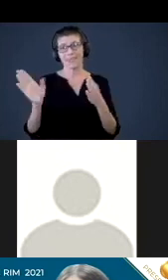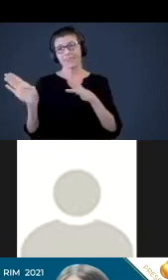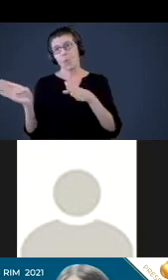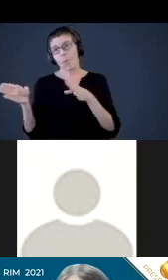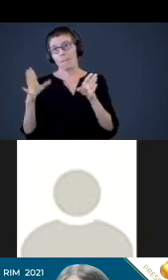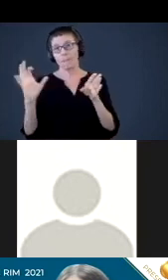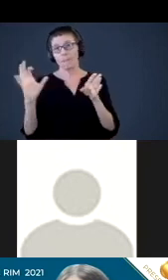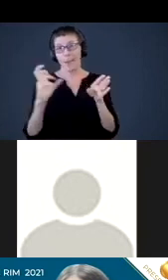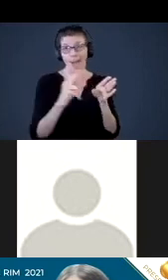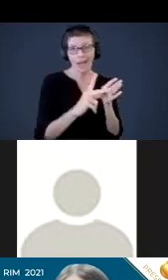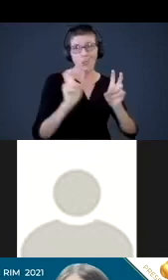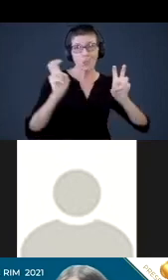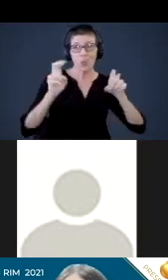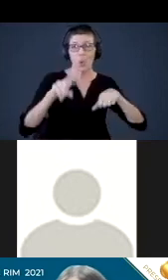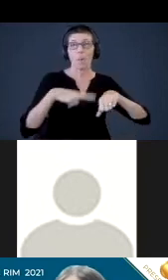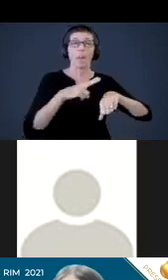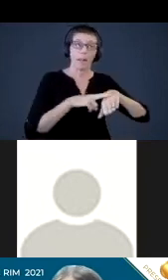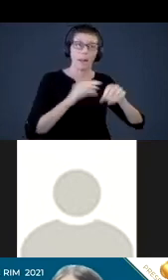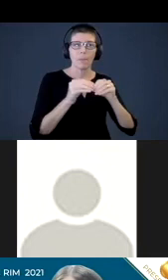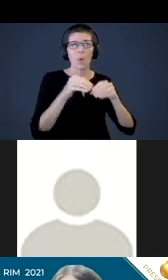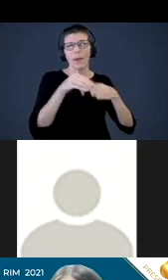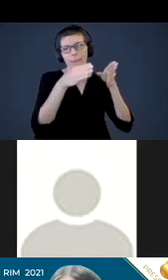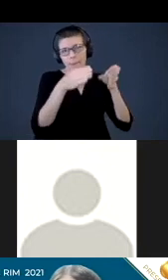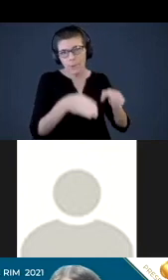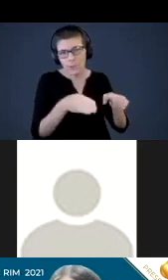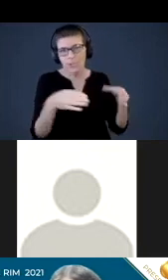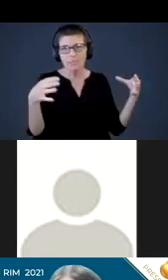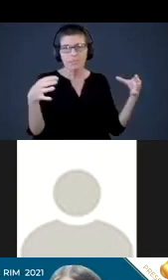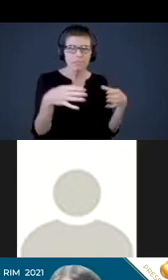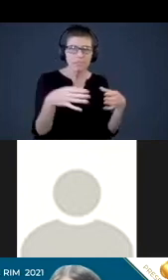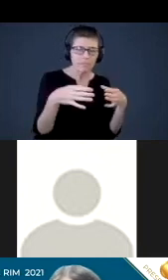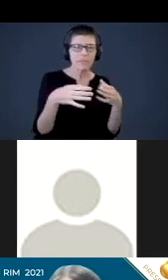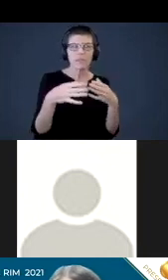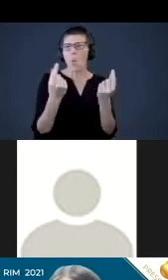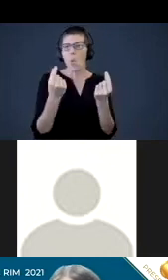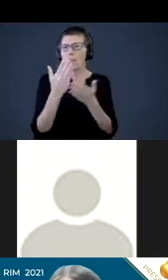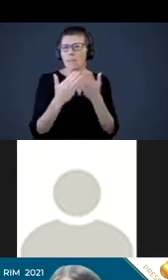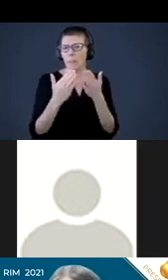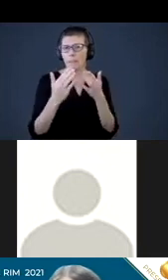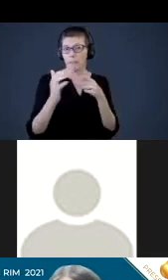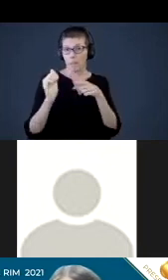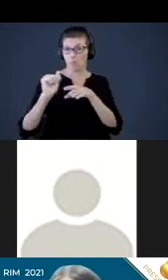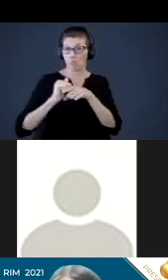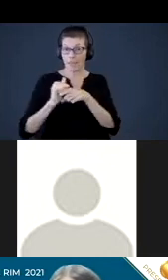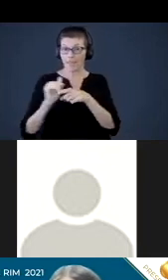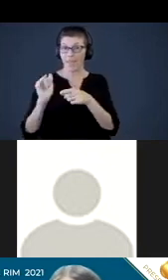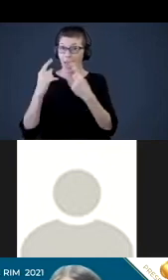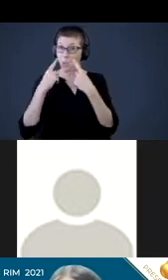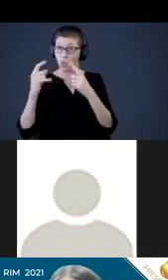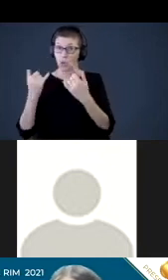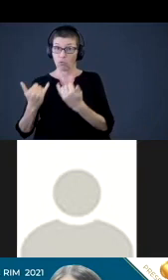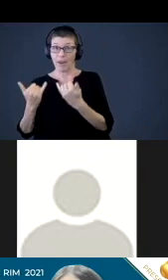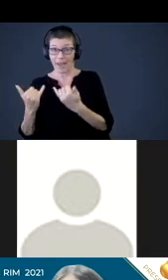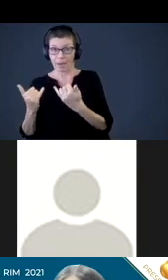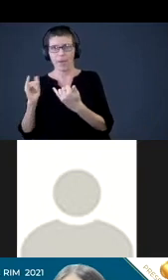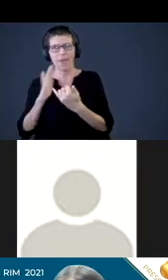normalcy, right, when we can do more in person gatherings, you know, what are some of the practices that have been working right now that they're going